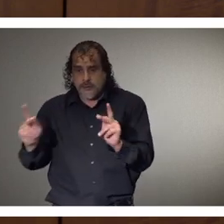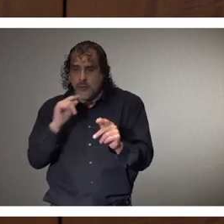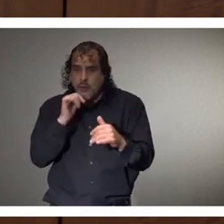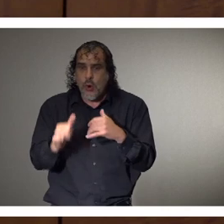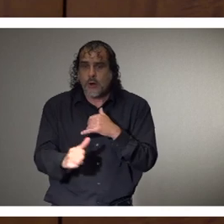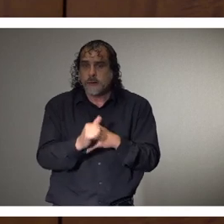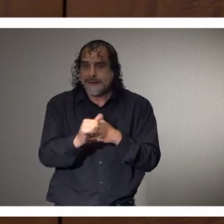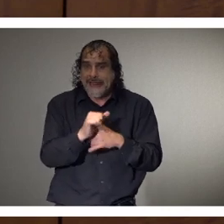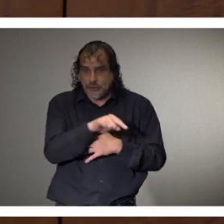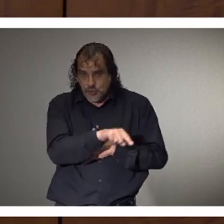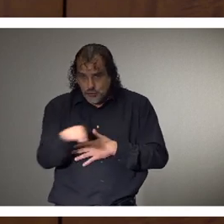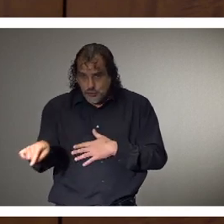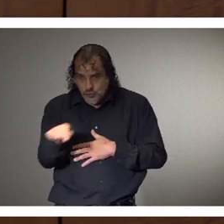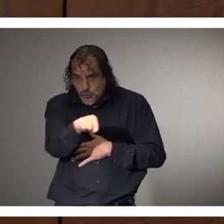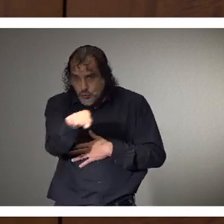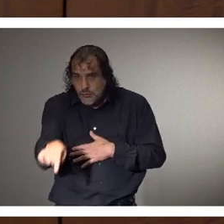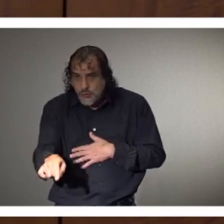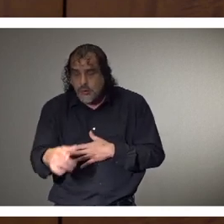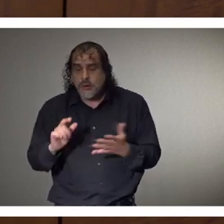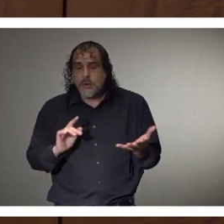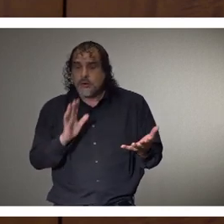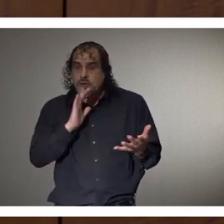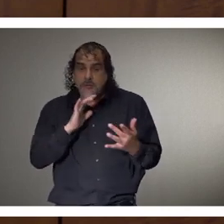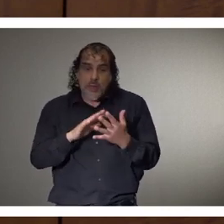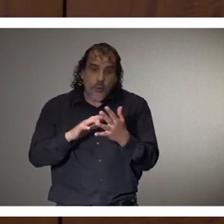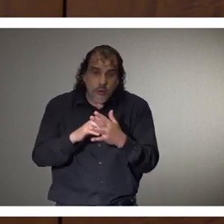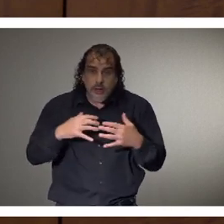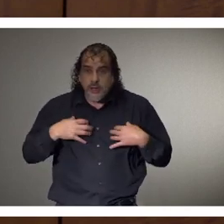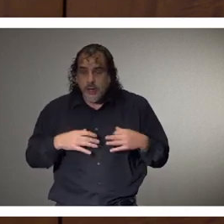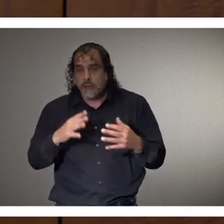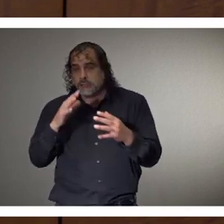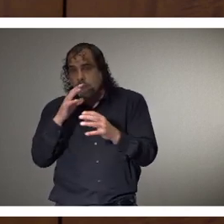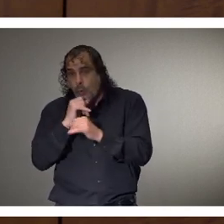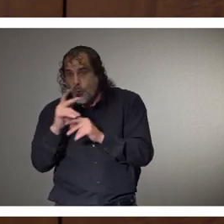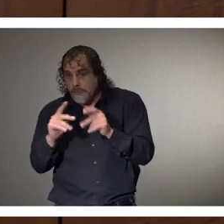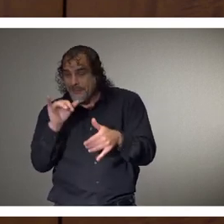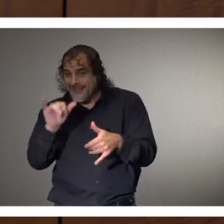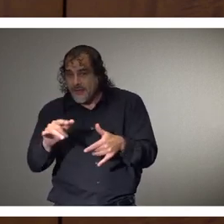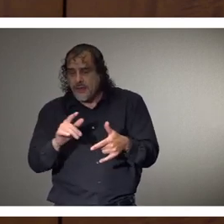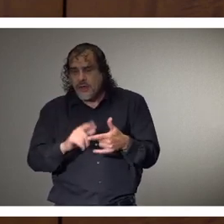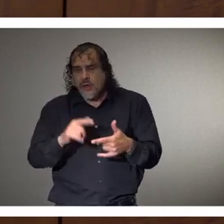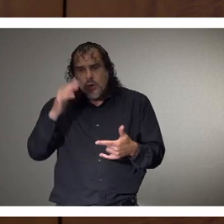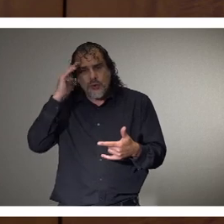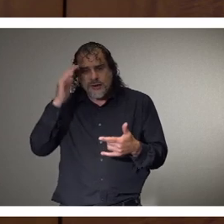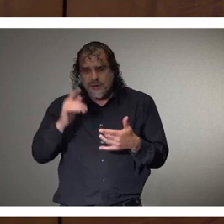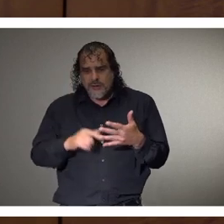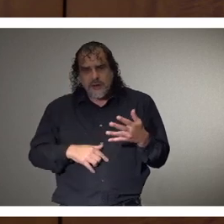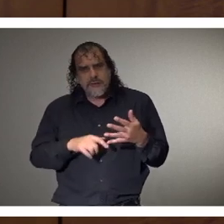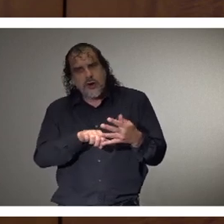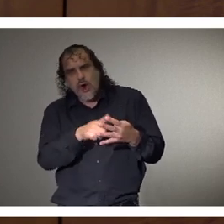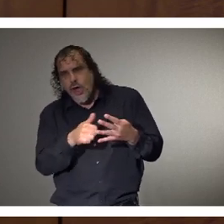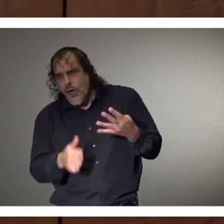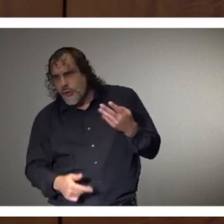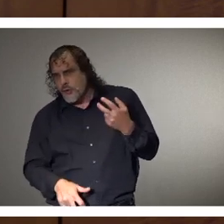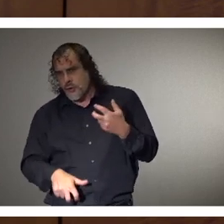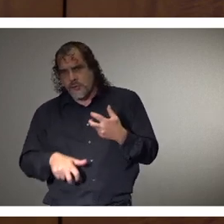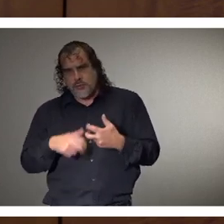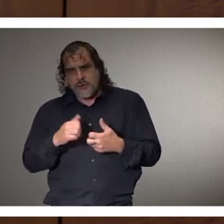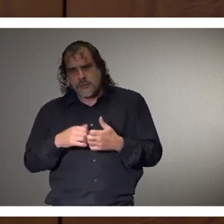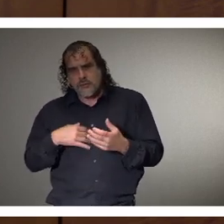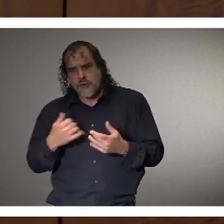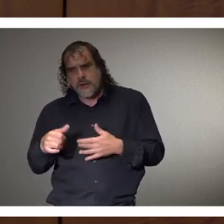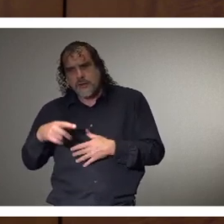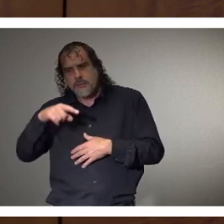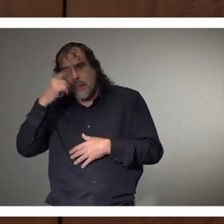Um, you know, we know that there can be higher rates of underlying chronic medical problems among African